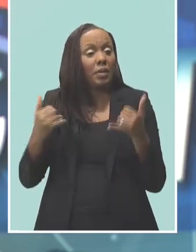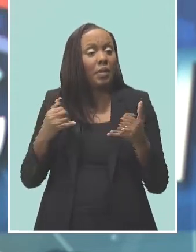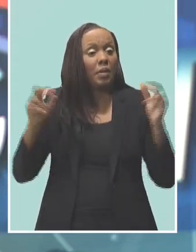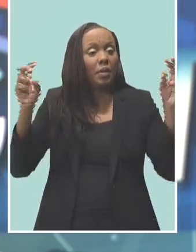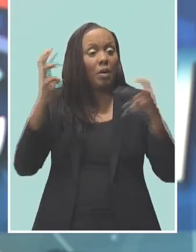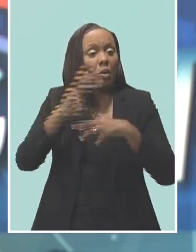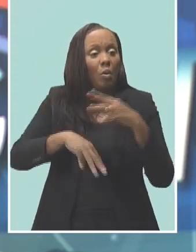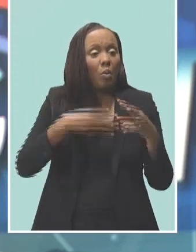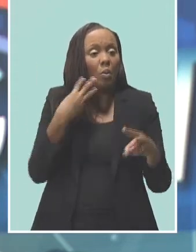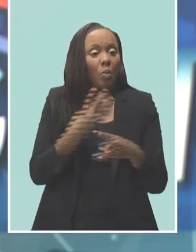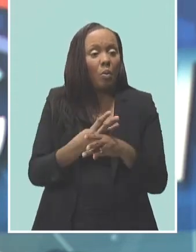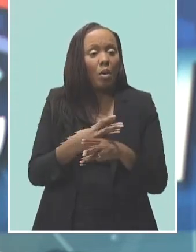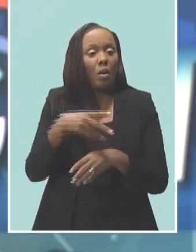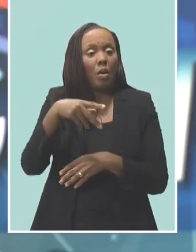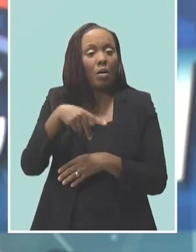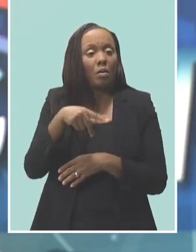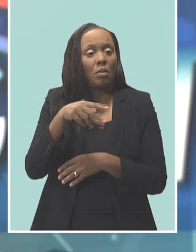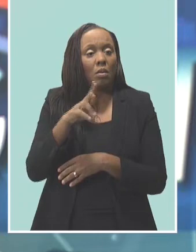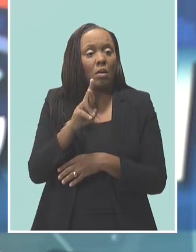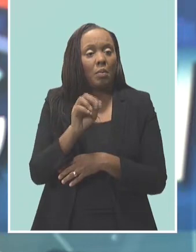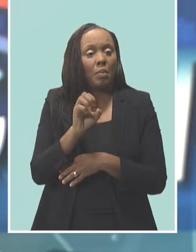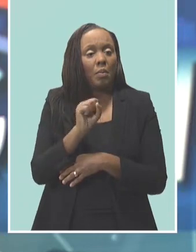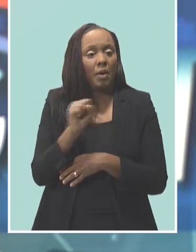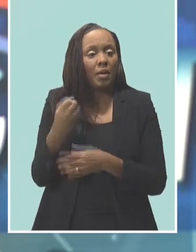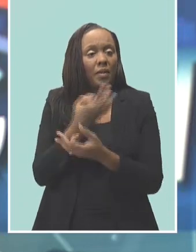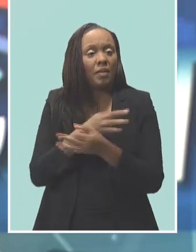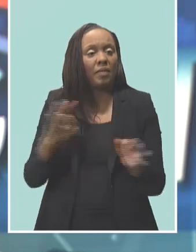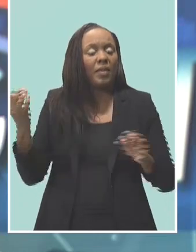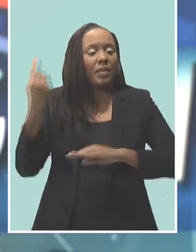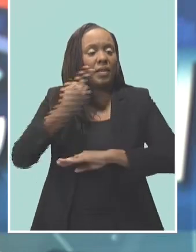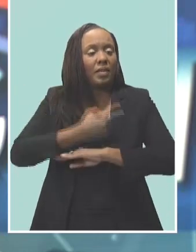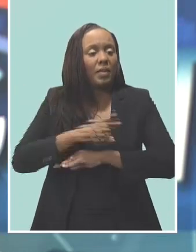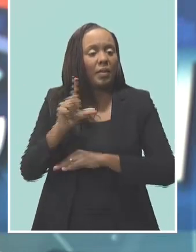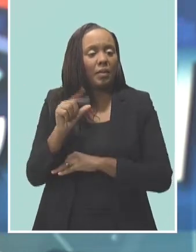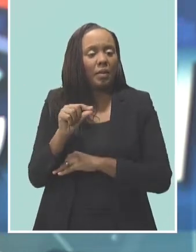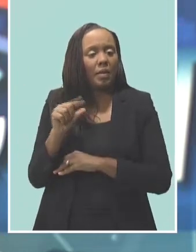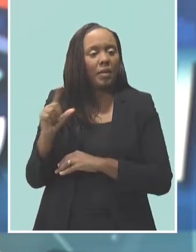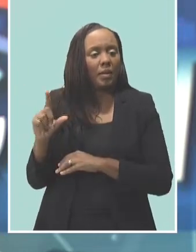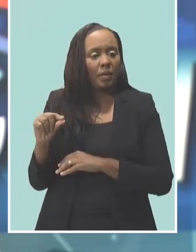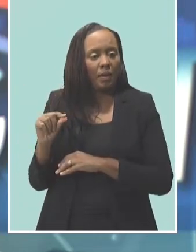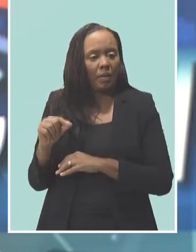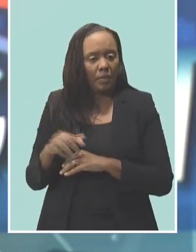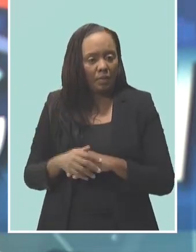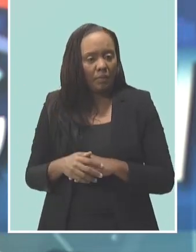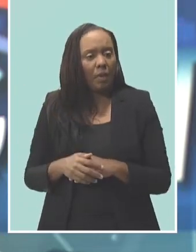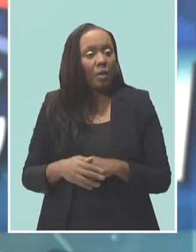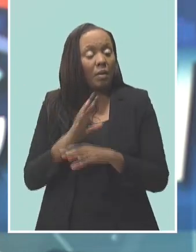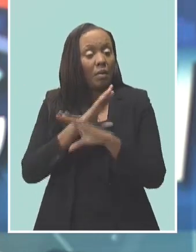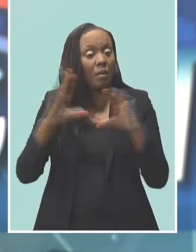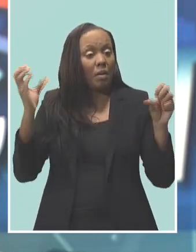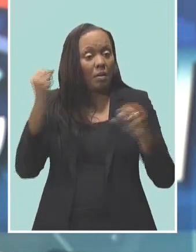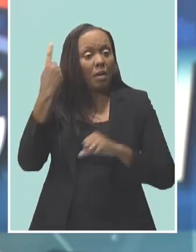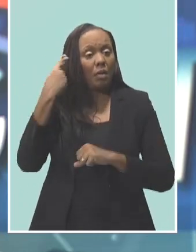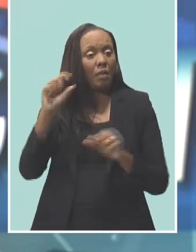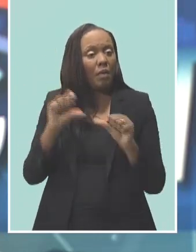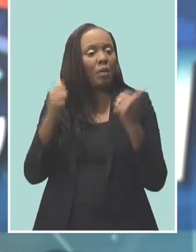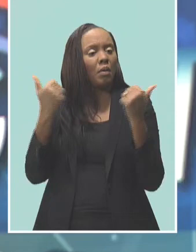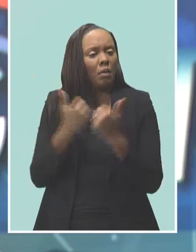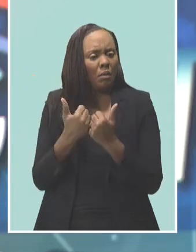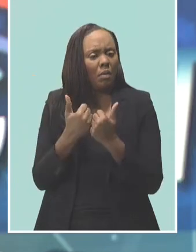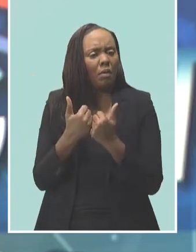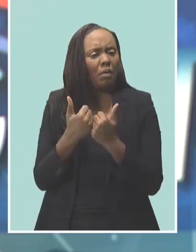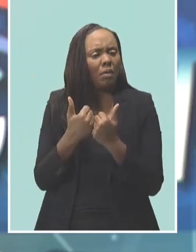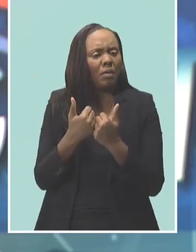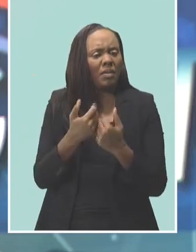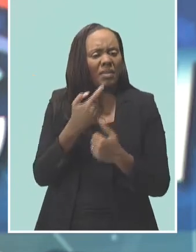Day 2020 under the theme, Journalism Without Fear or Favor. President of the Barbados Association of Journalists